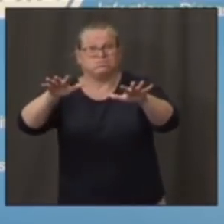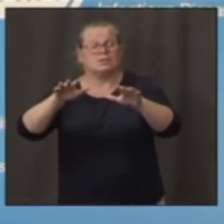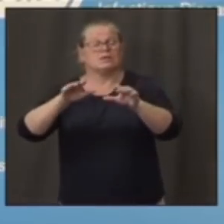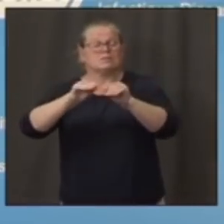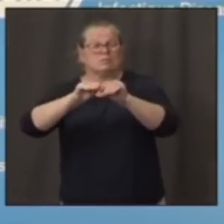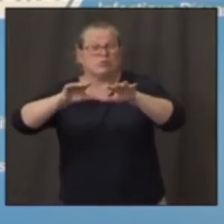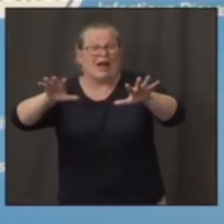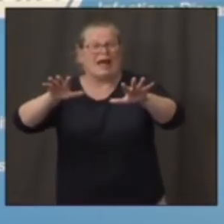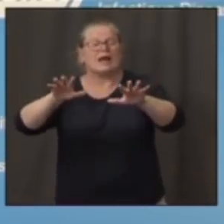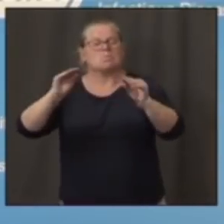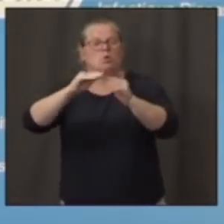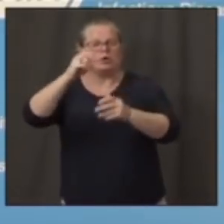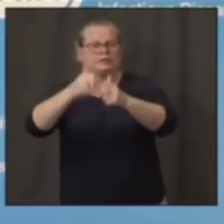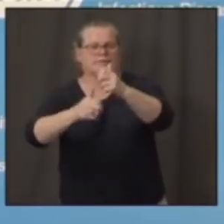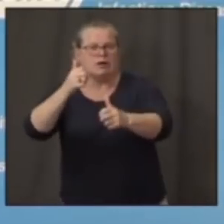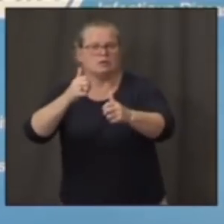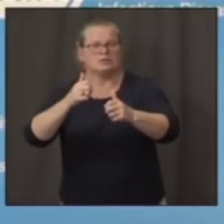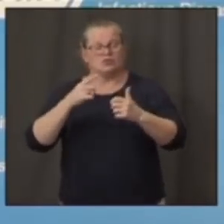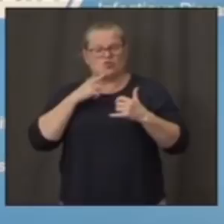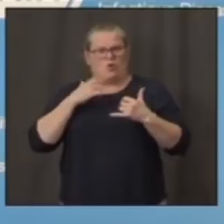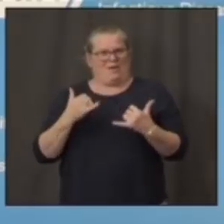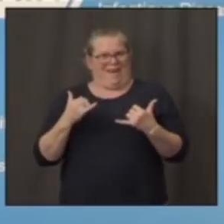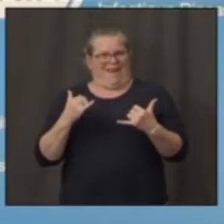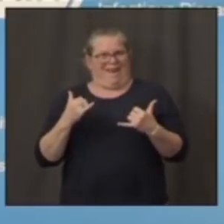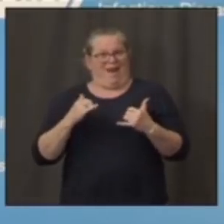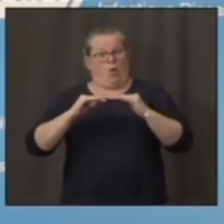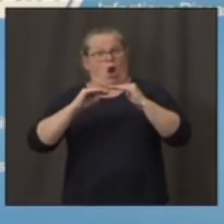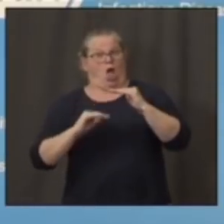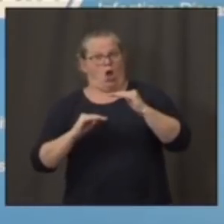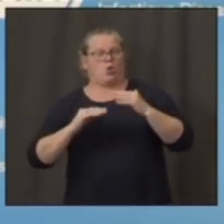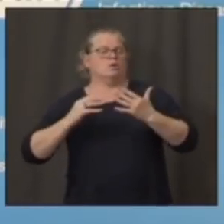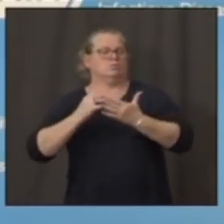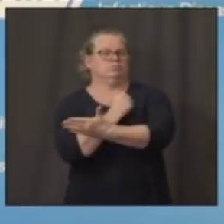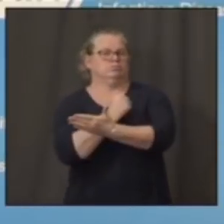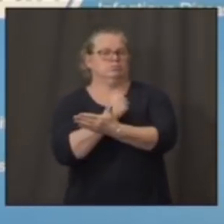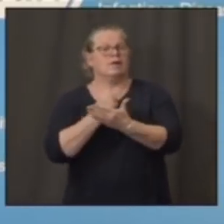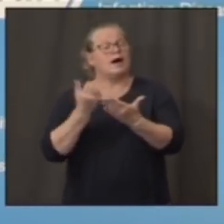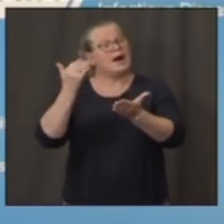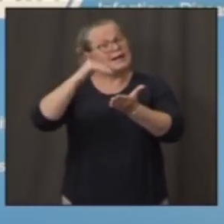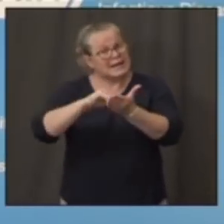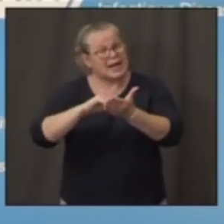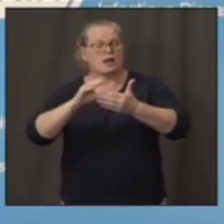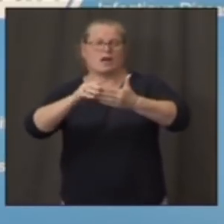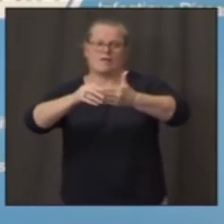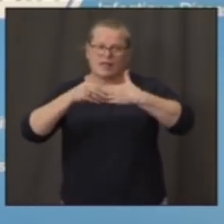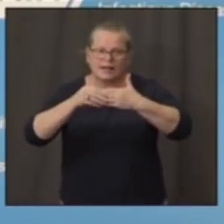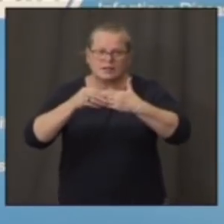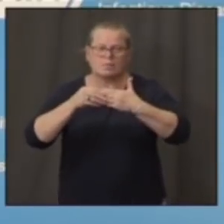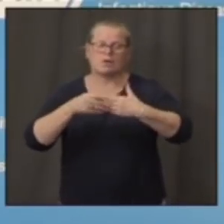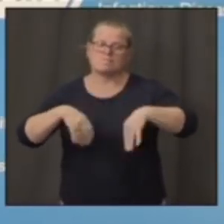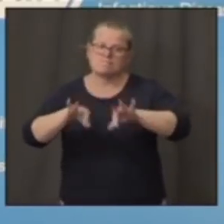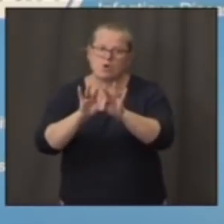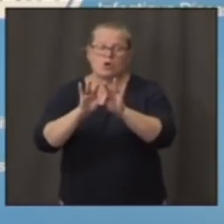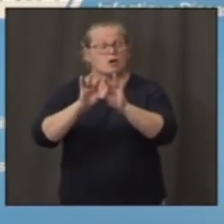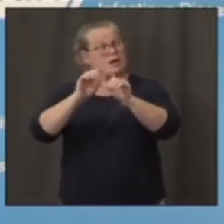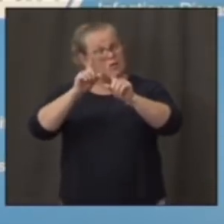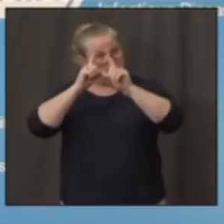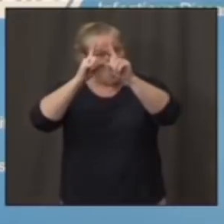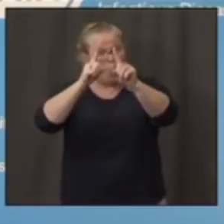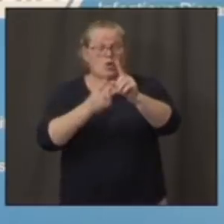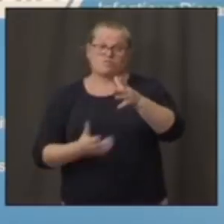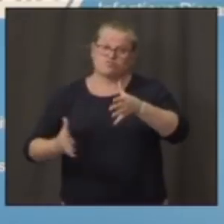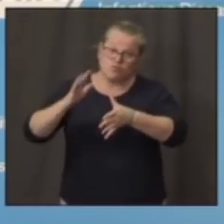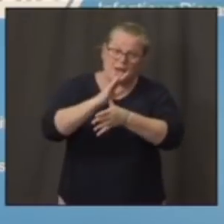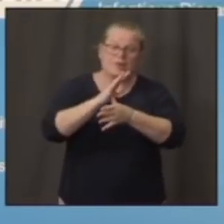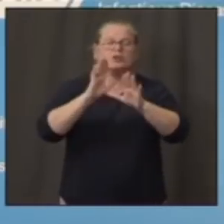with the primary motivating force being the safety and the welfare of the children and the teachers. Yes. And